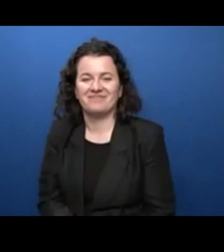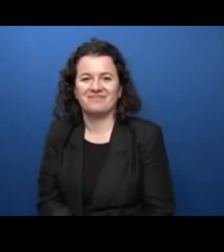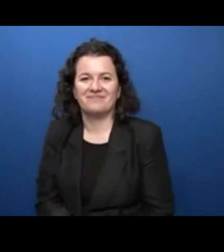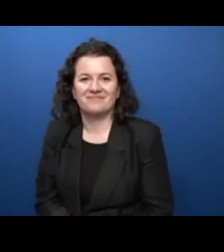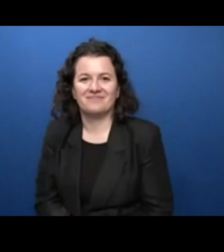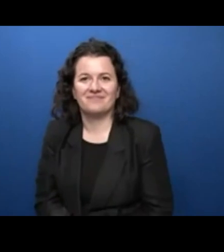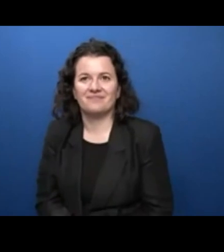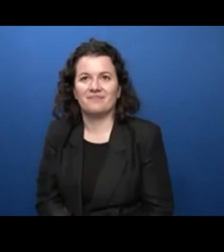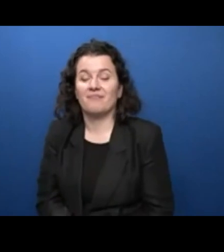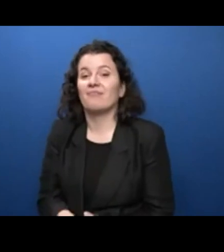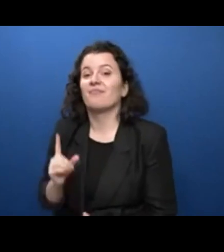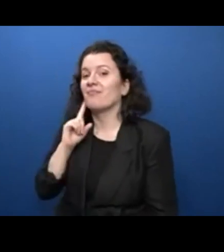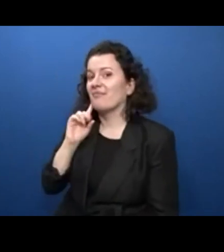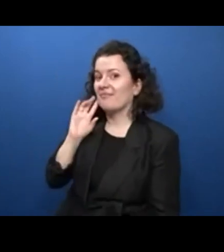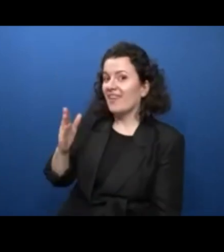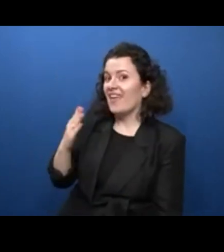And thank you, David.